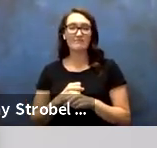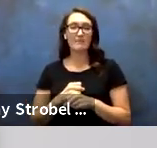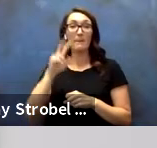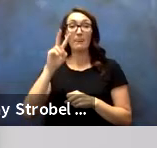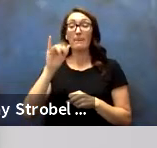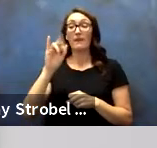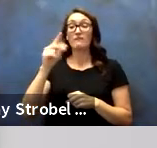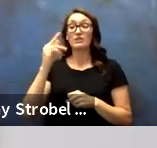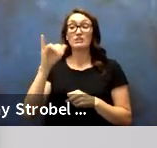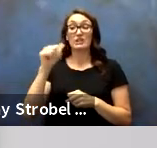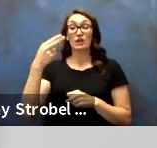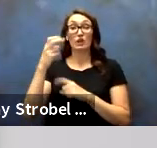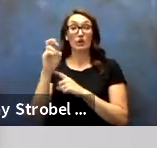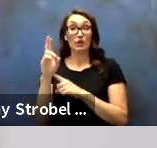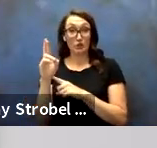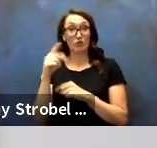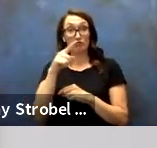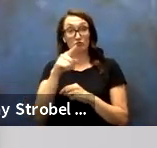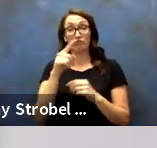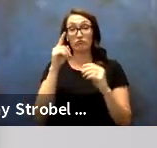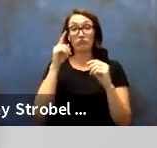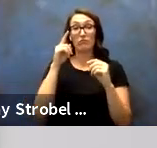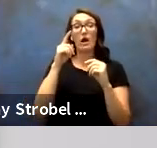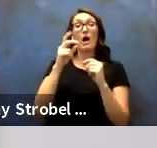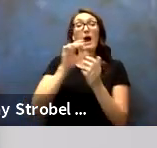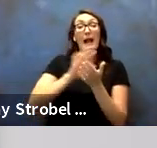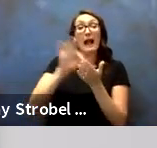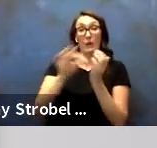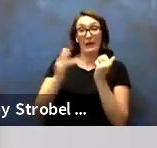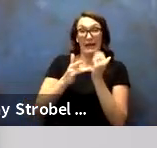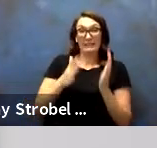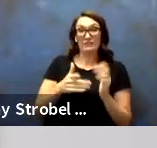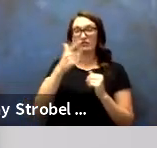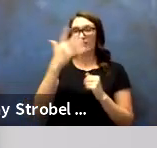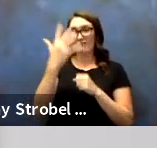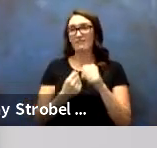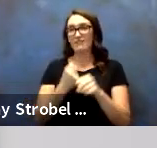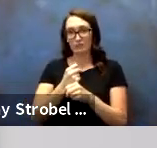Virginia Herr, Accounting Technician, 5 years of service.